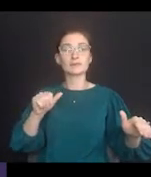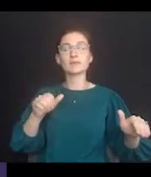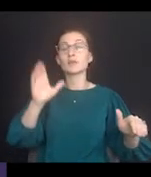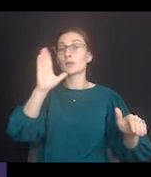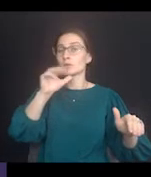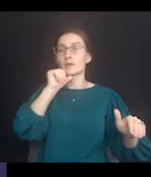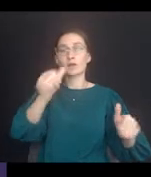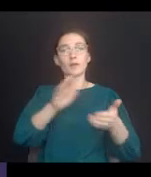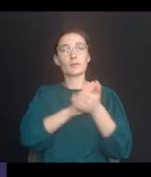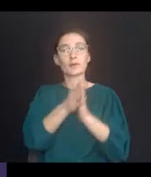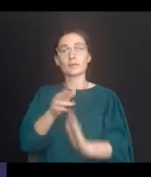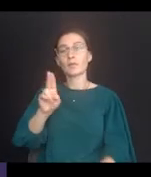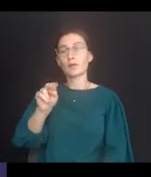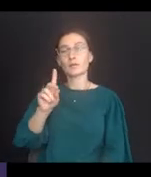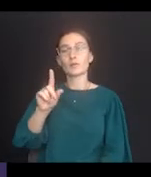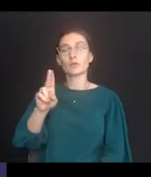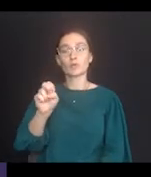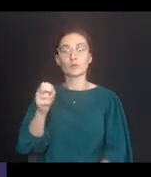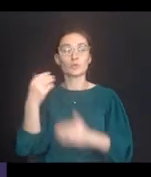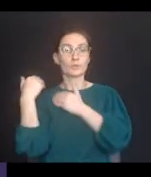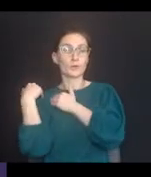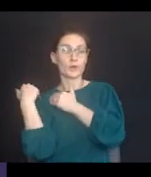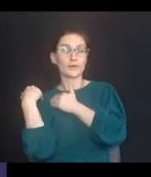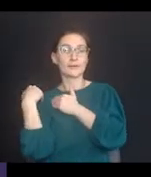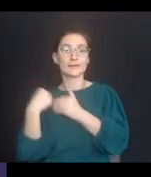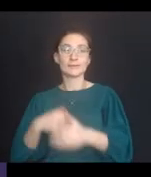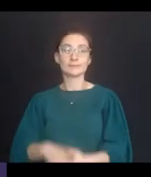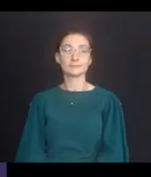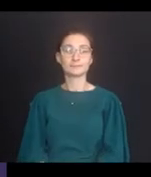when doing so would not constitute an undue burden.